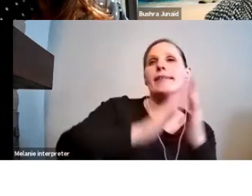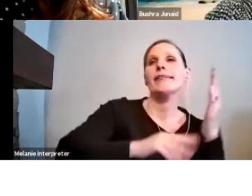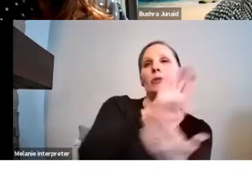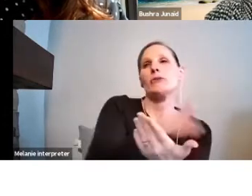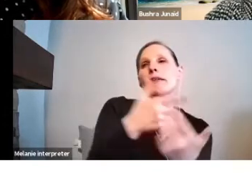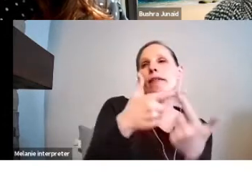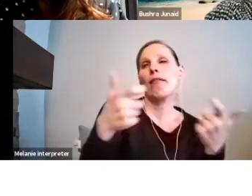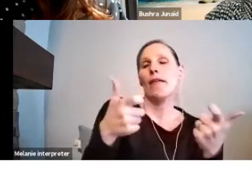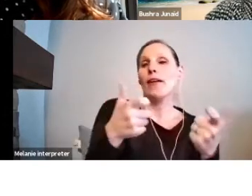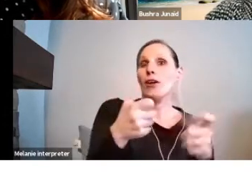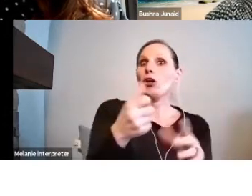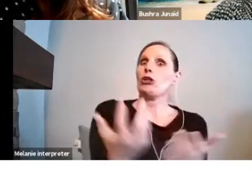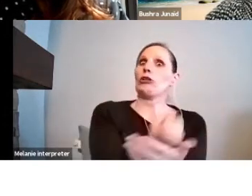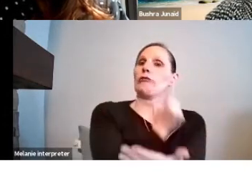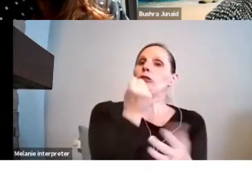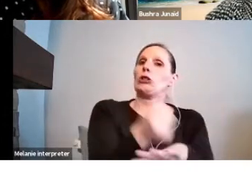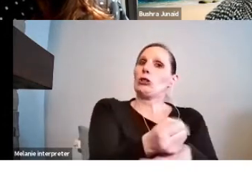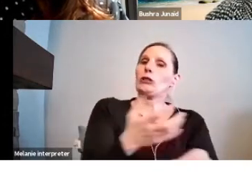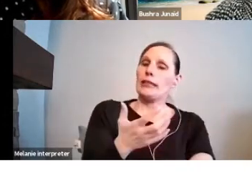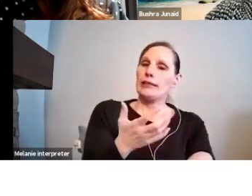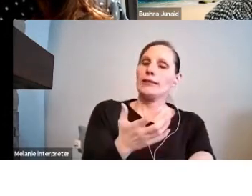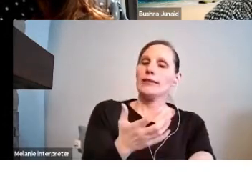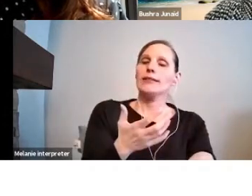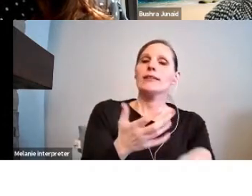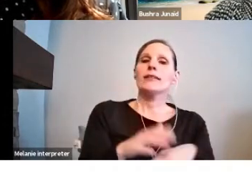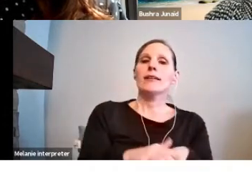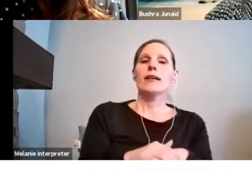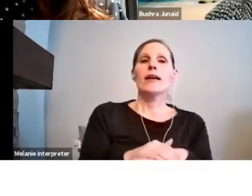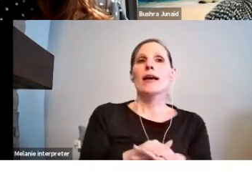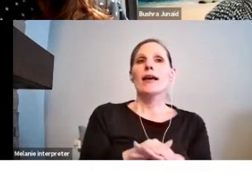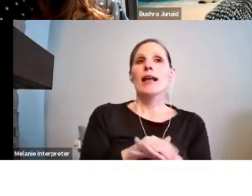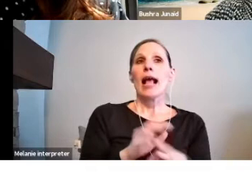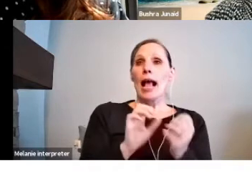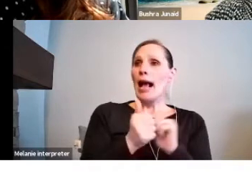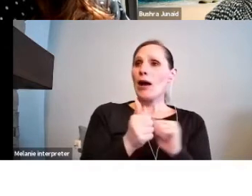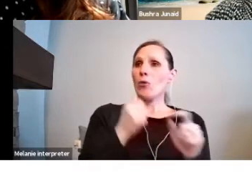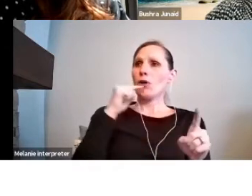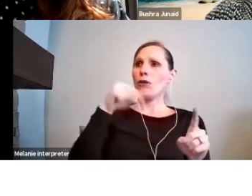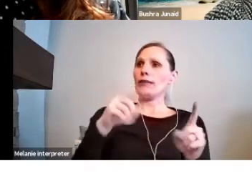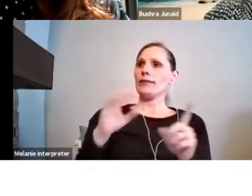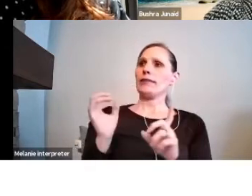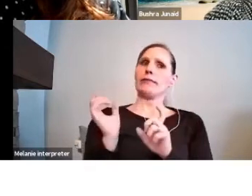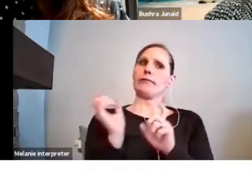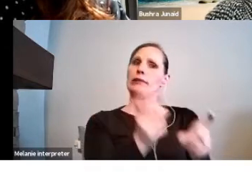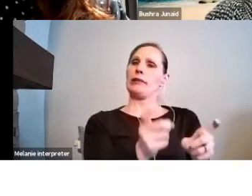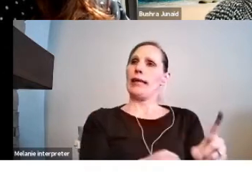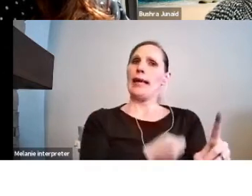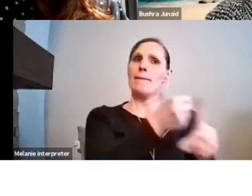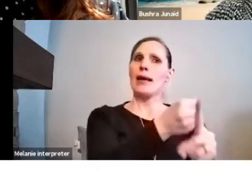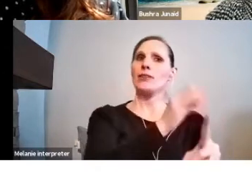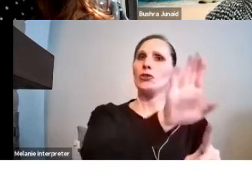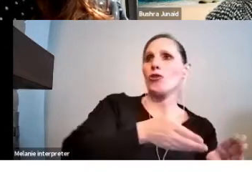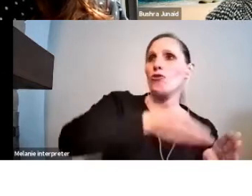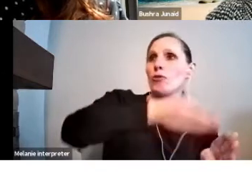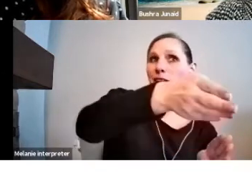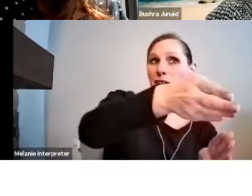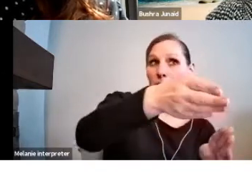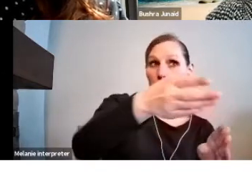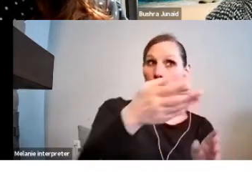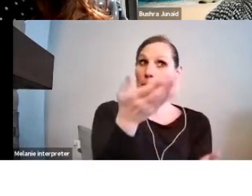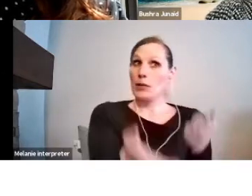Tell us about the impact you hope this activity will have on your arts practice or career in the short or long term.